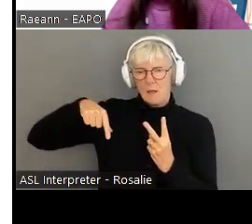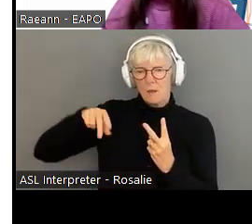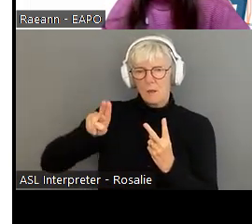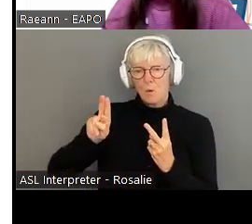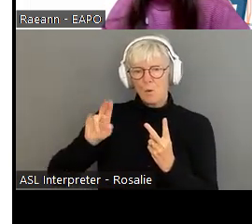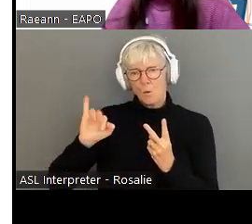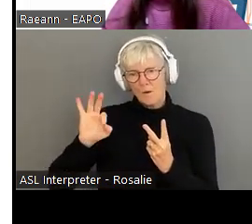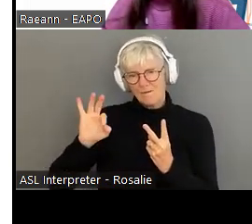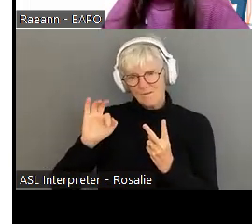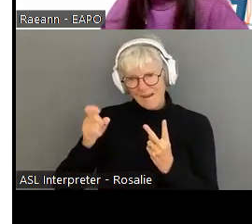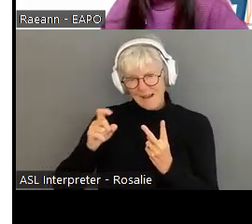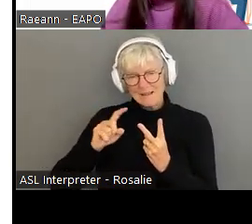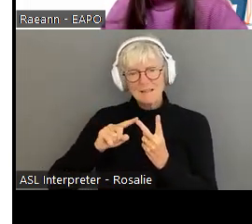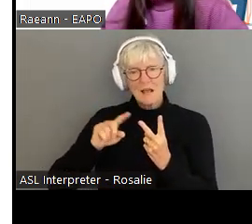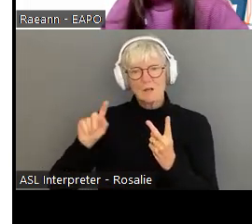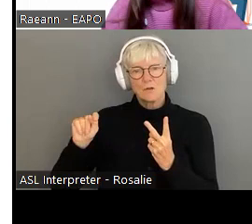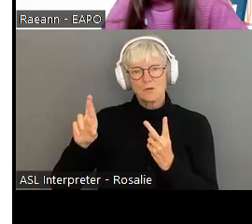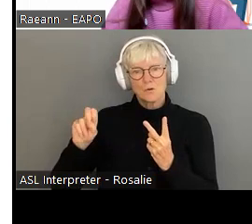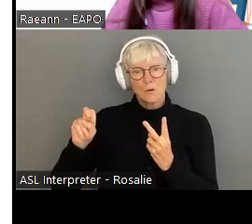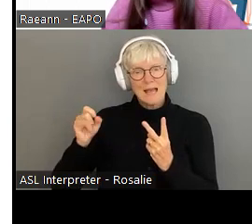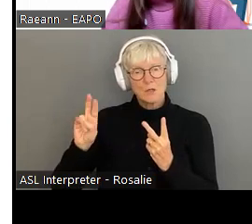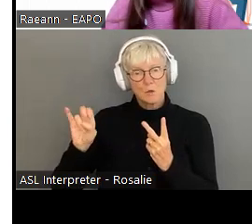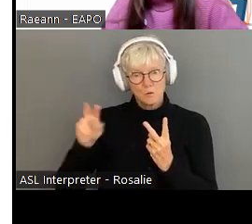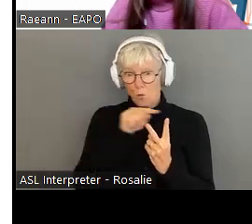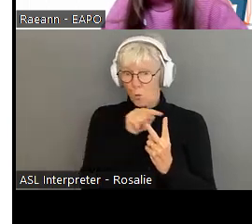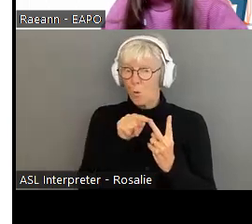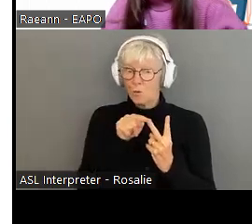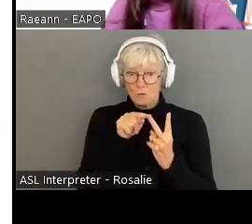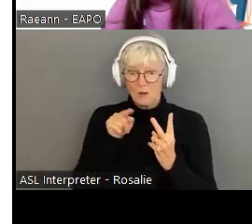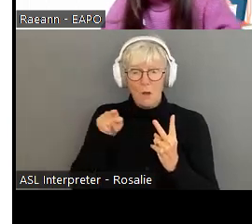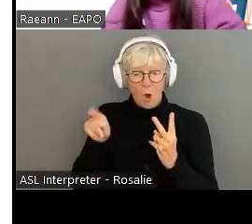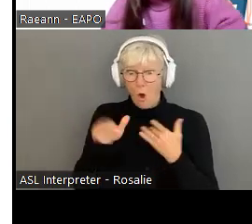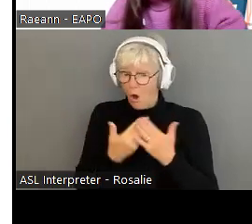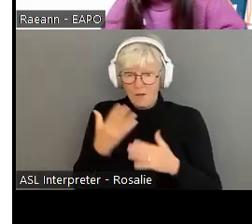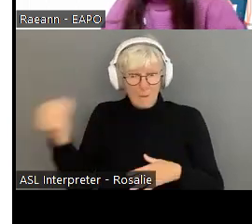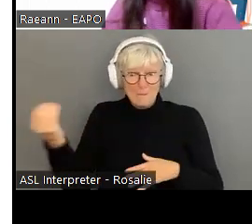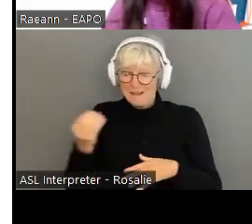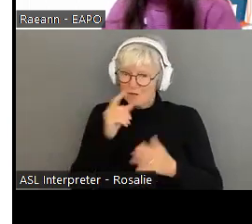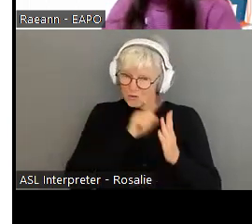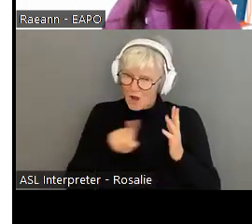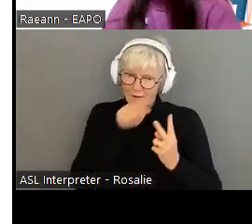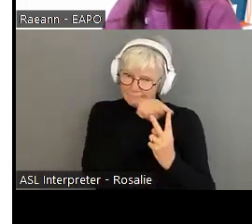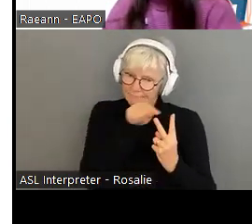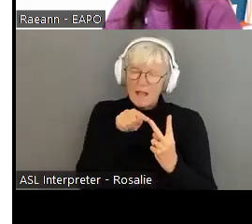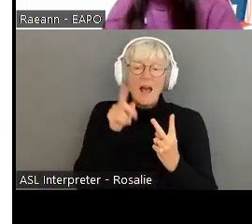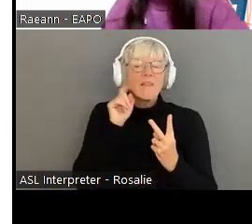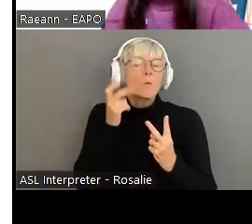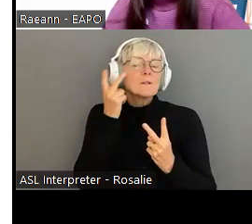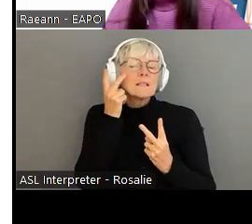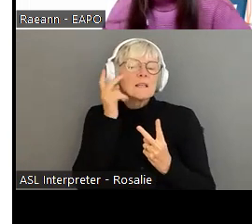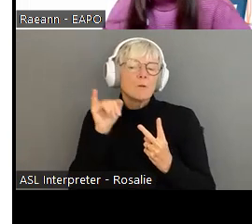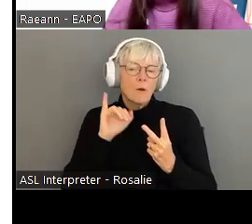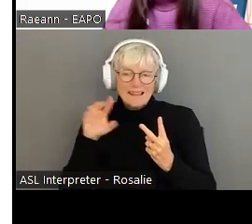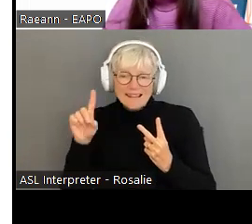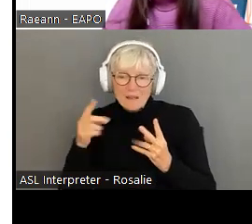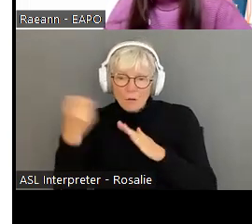to keep an eye on that. It's your number one indicator to, um, to detect, uh, if you're a victim of identity fraud or identity theft.